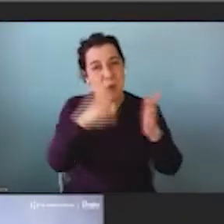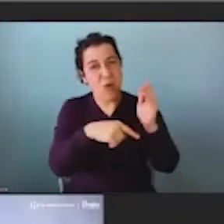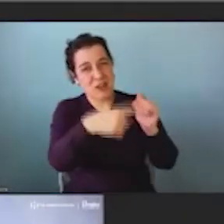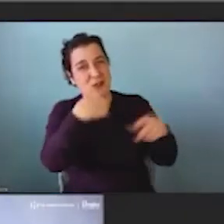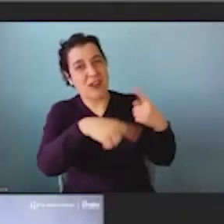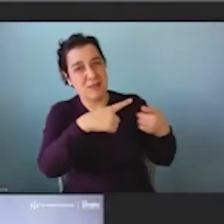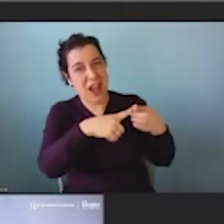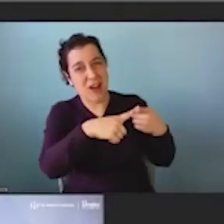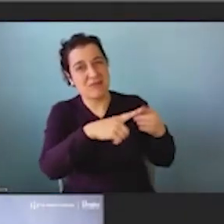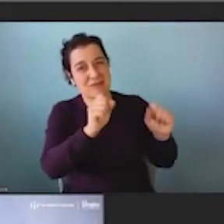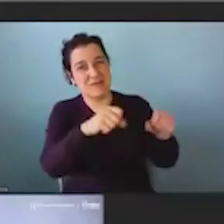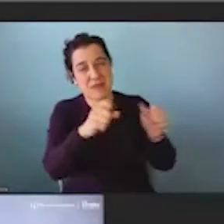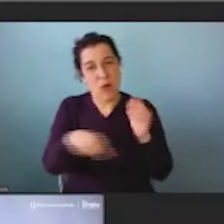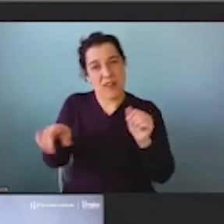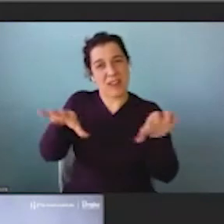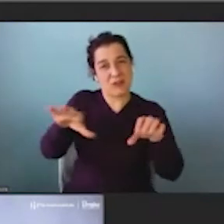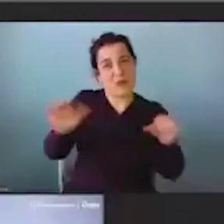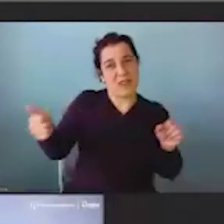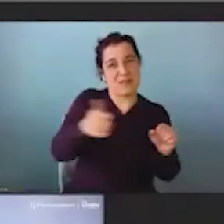about, what they can do on their own.